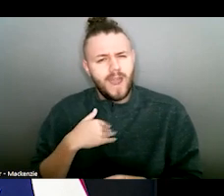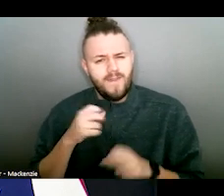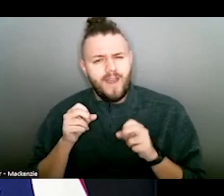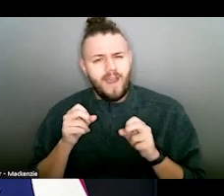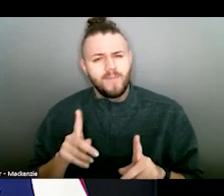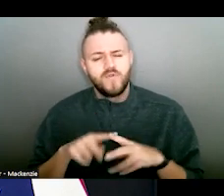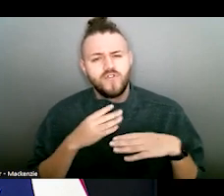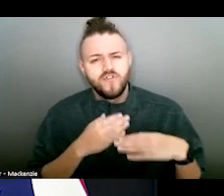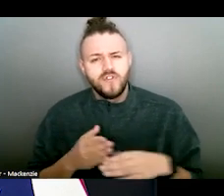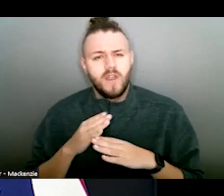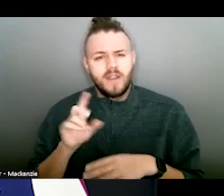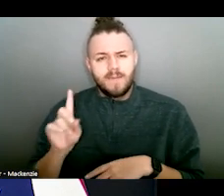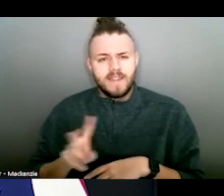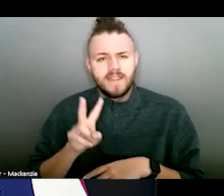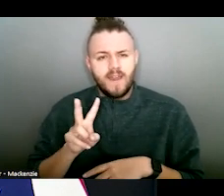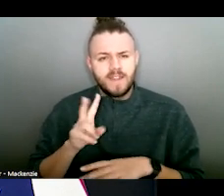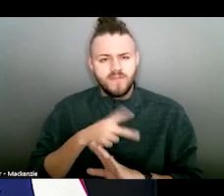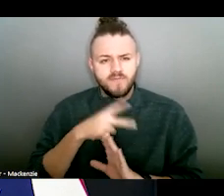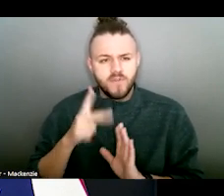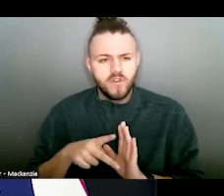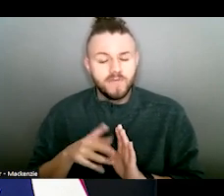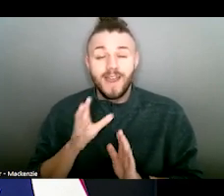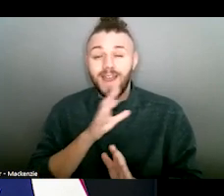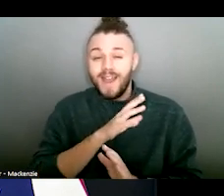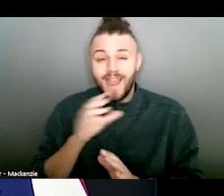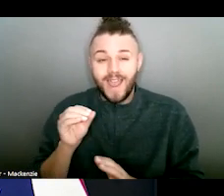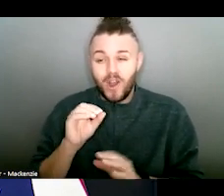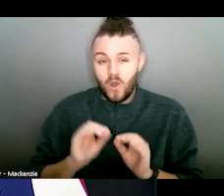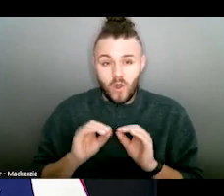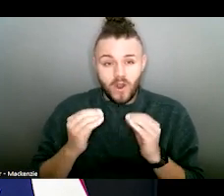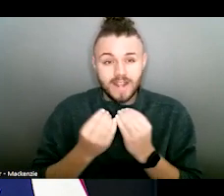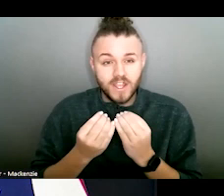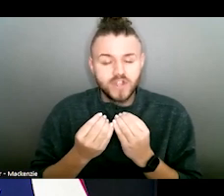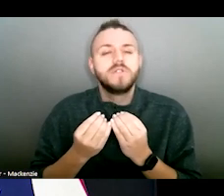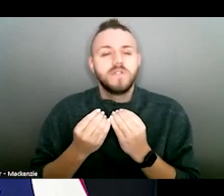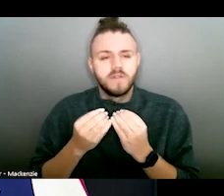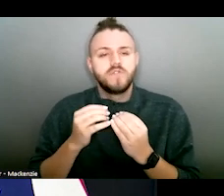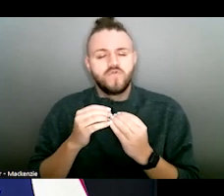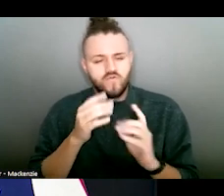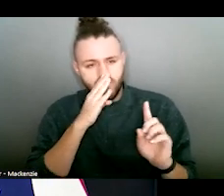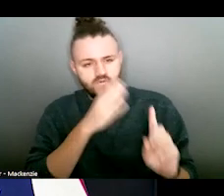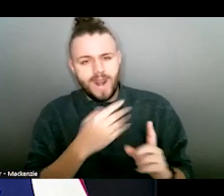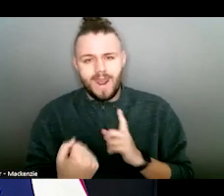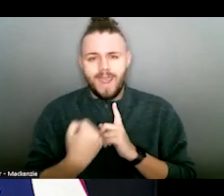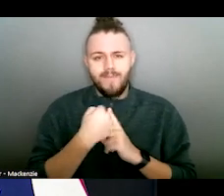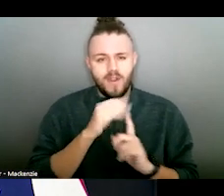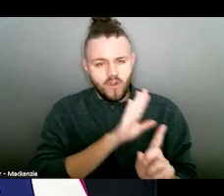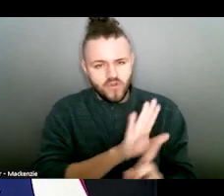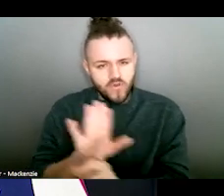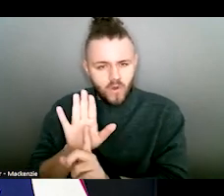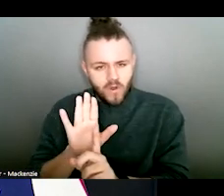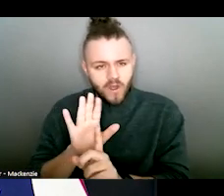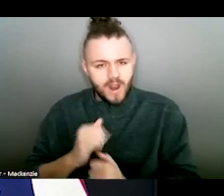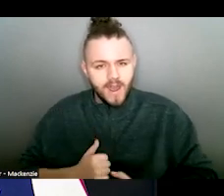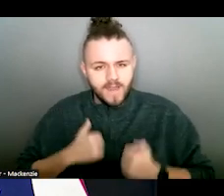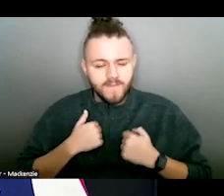You have the opportunity to share how domestic violence programs and organizations have directly had an impact on your